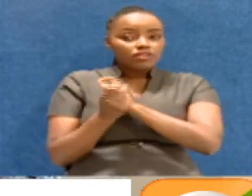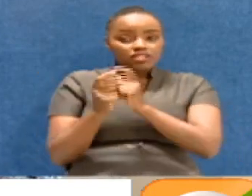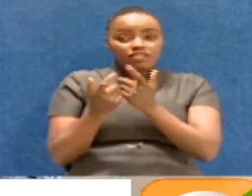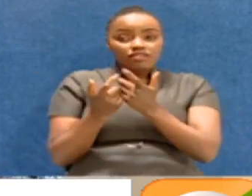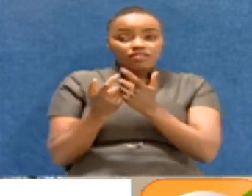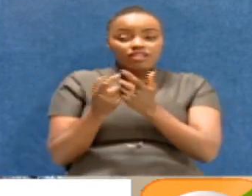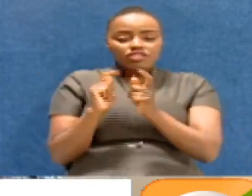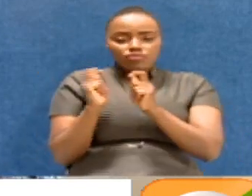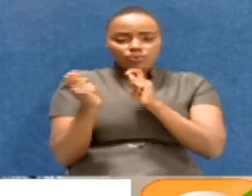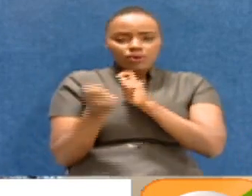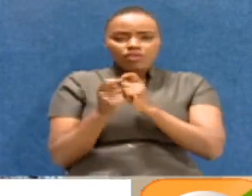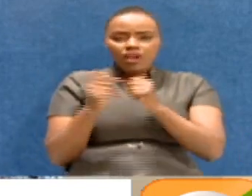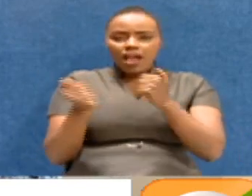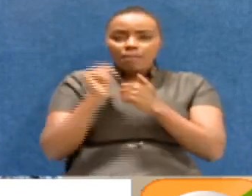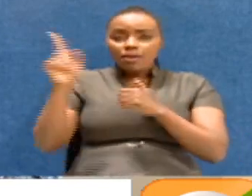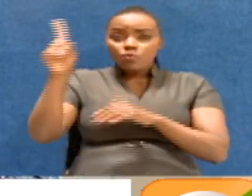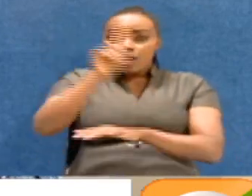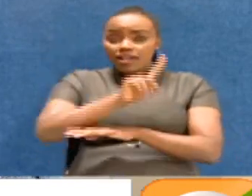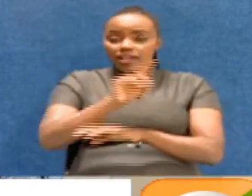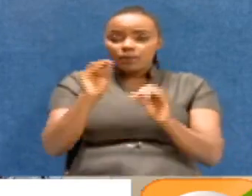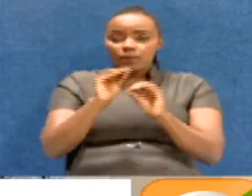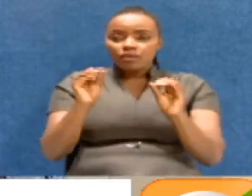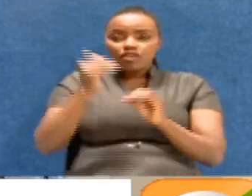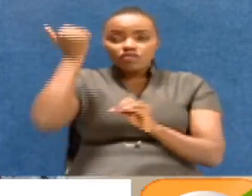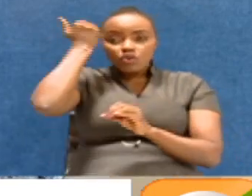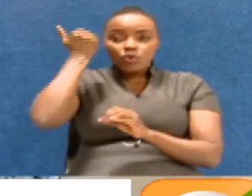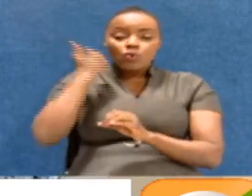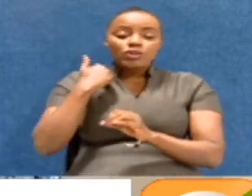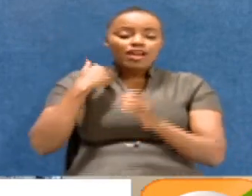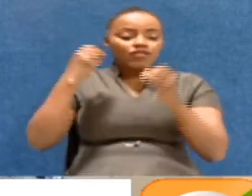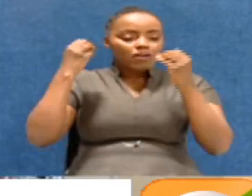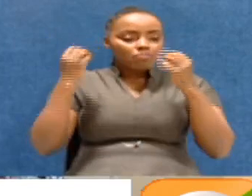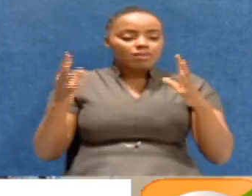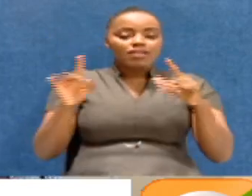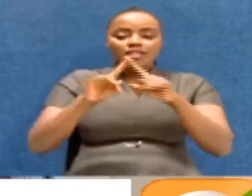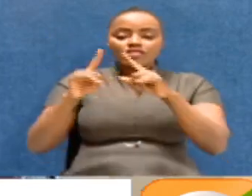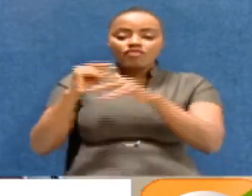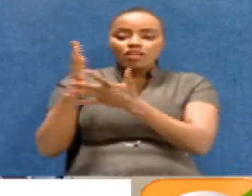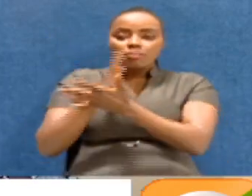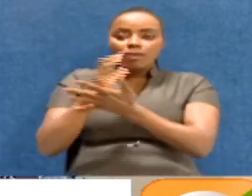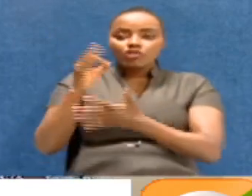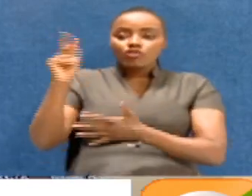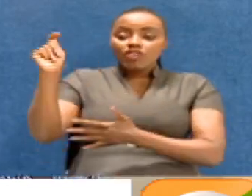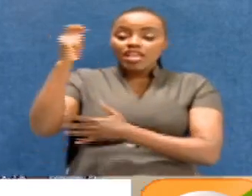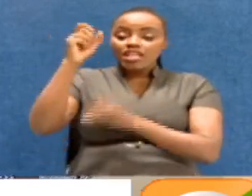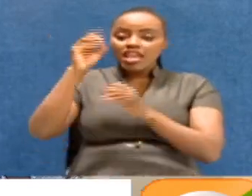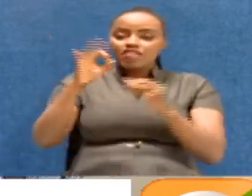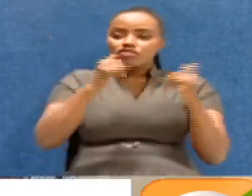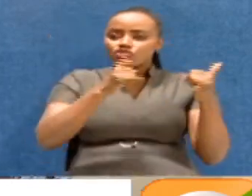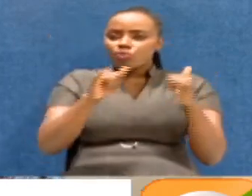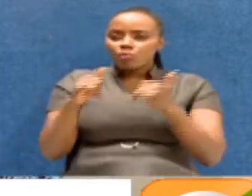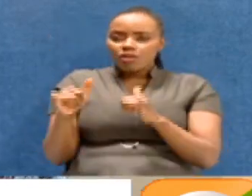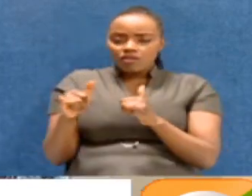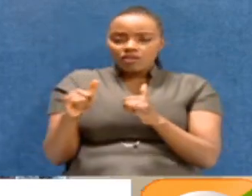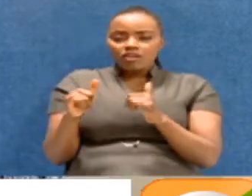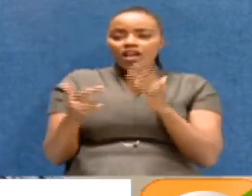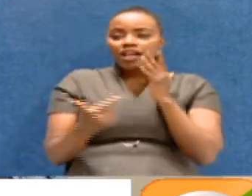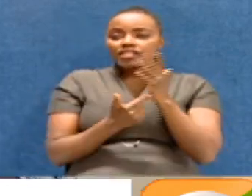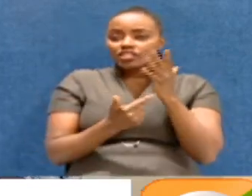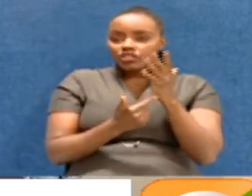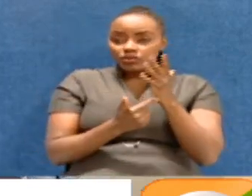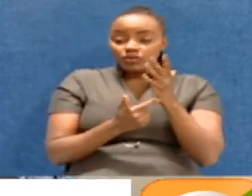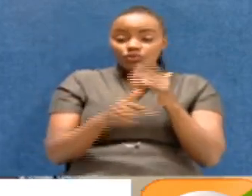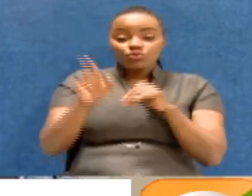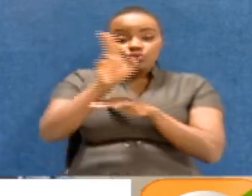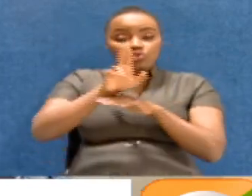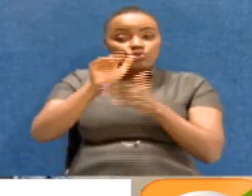which does not take a day note, we have courts all over this country. Okay. If we were to implement, let's say, an e-platform, it